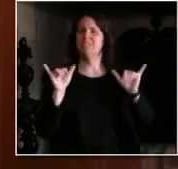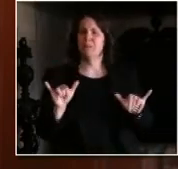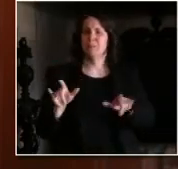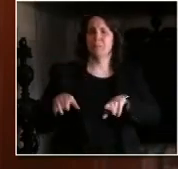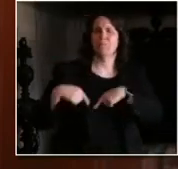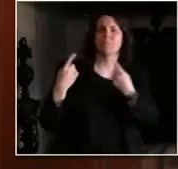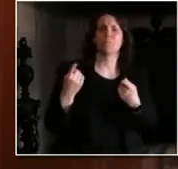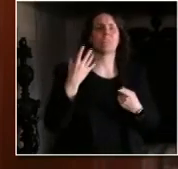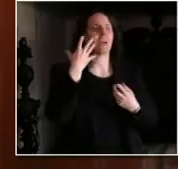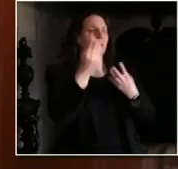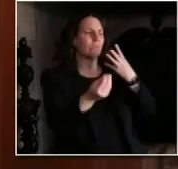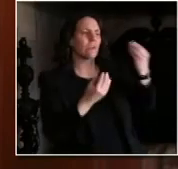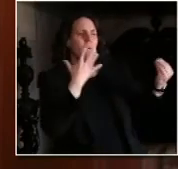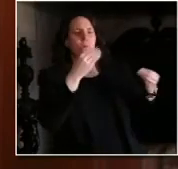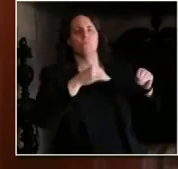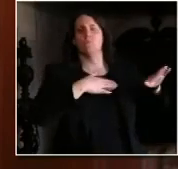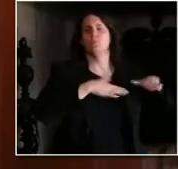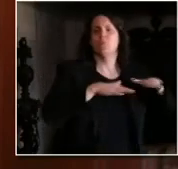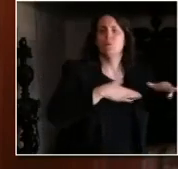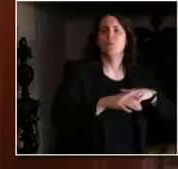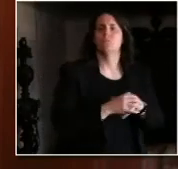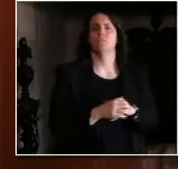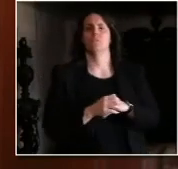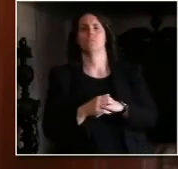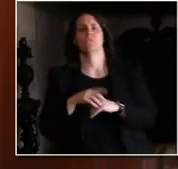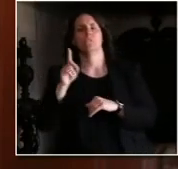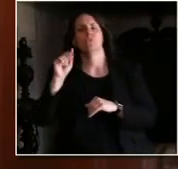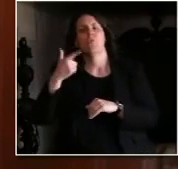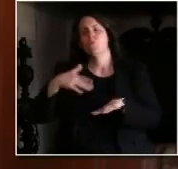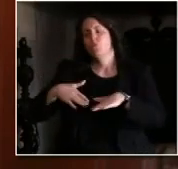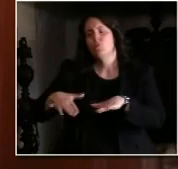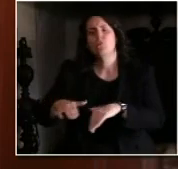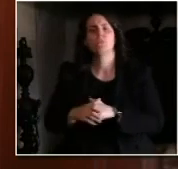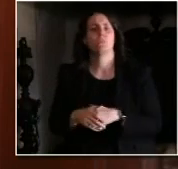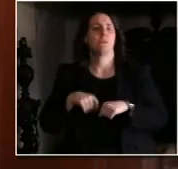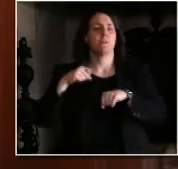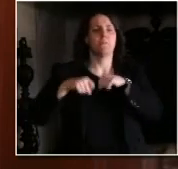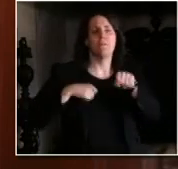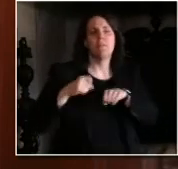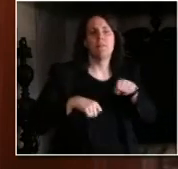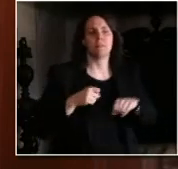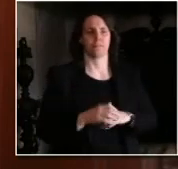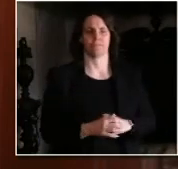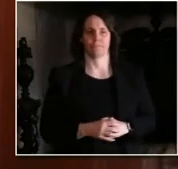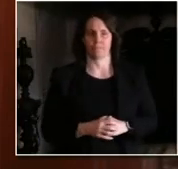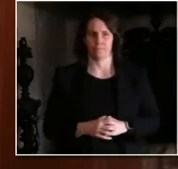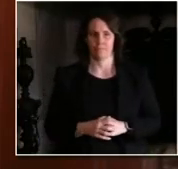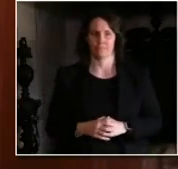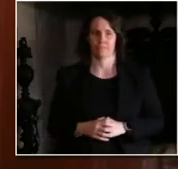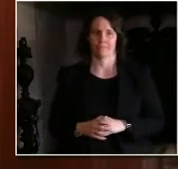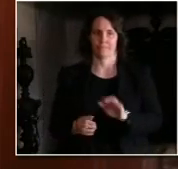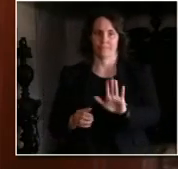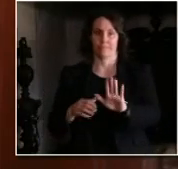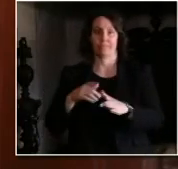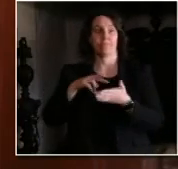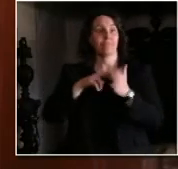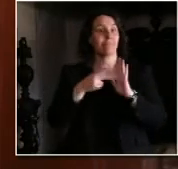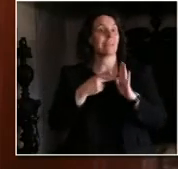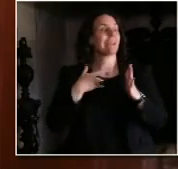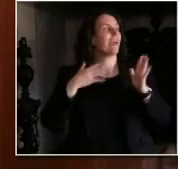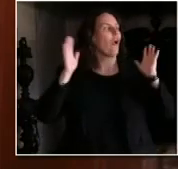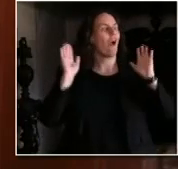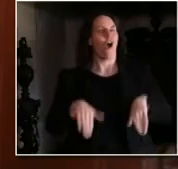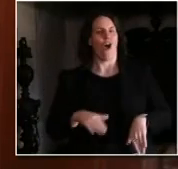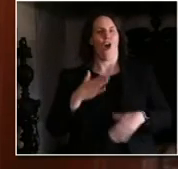everybody's mental health. But please don't take any unnecessary trips and limit your travel to essential needs like going to the